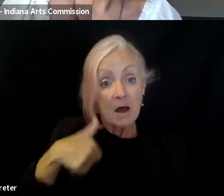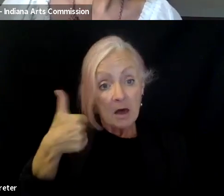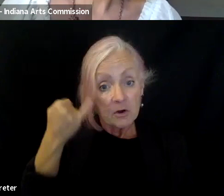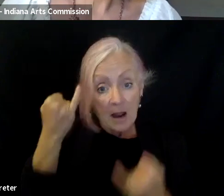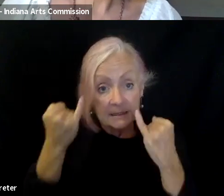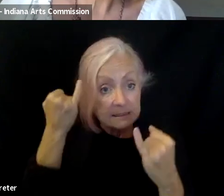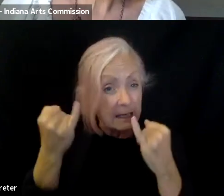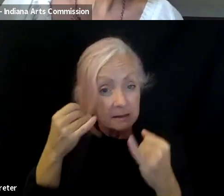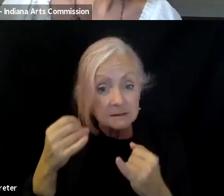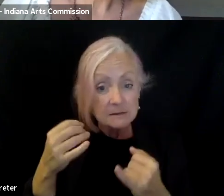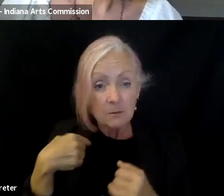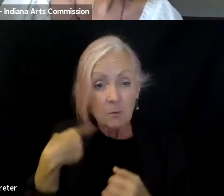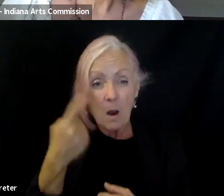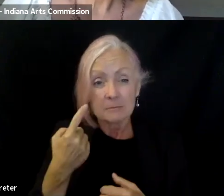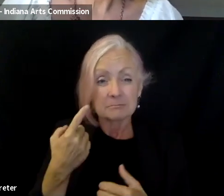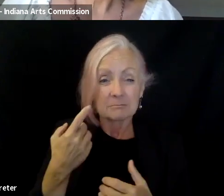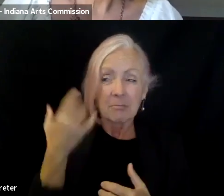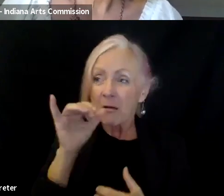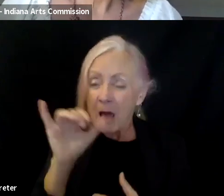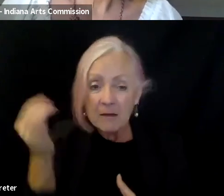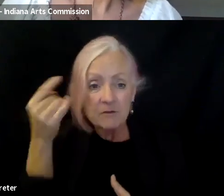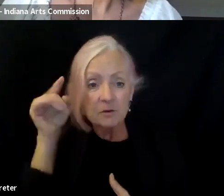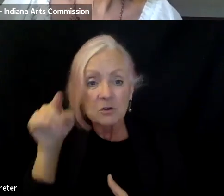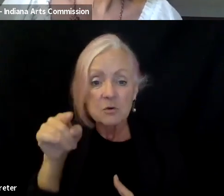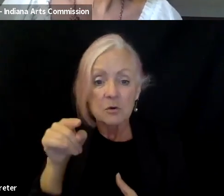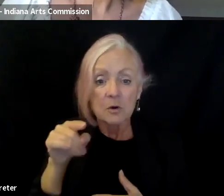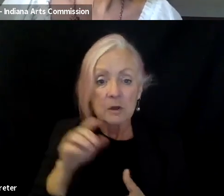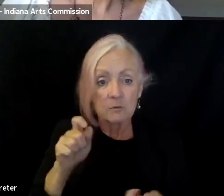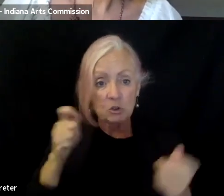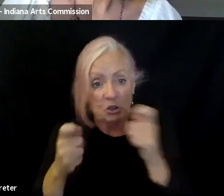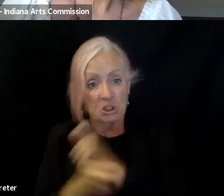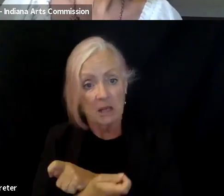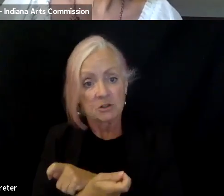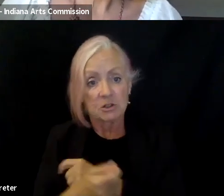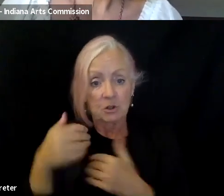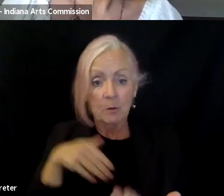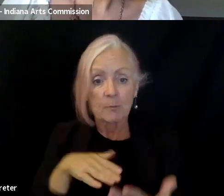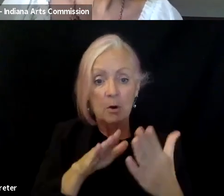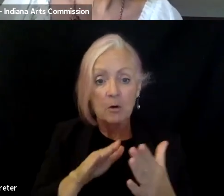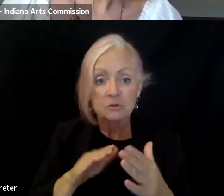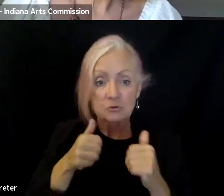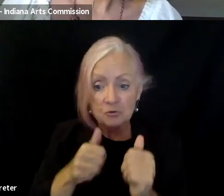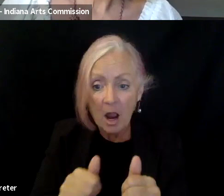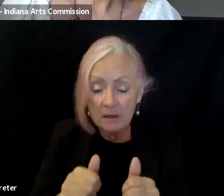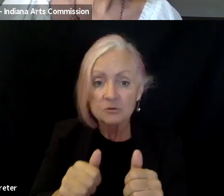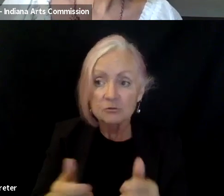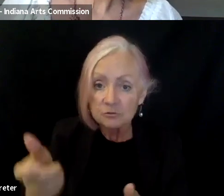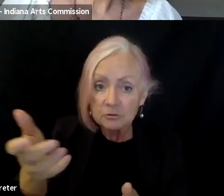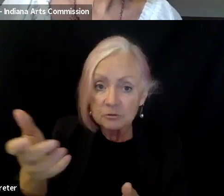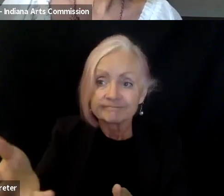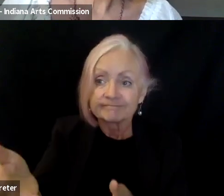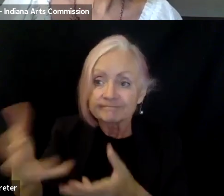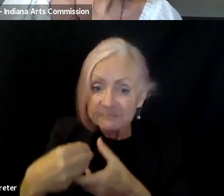little adventure has looked like for you when you're switching up how you're doing things to be able to encounter, um, new people, if that's your, if that's your aim,